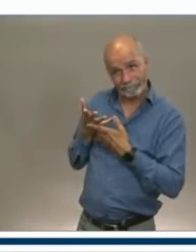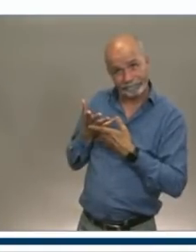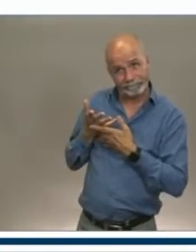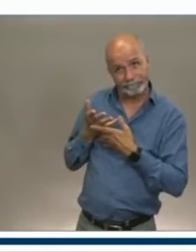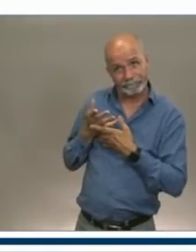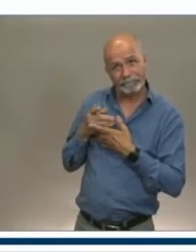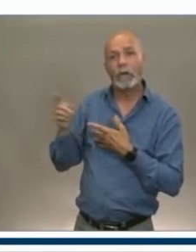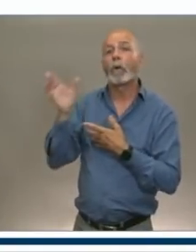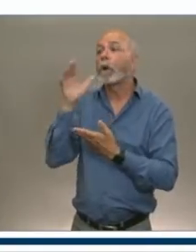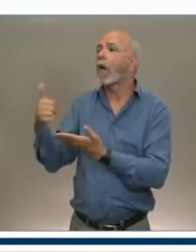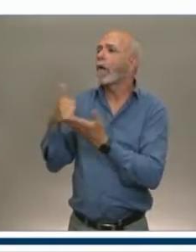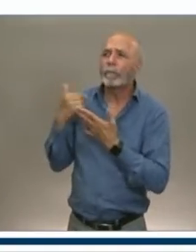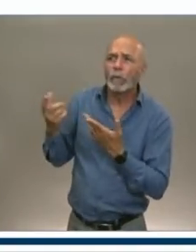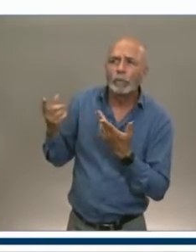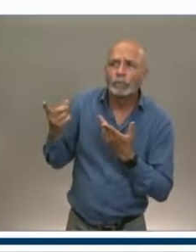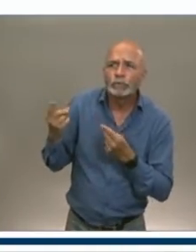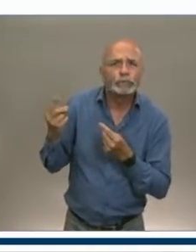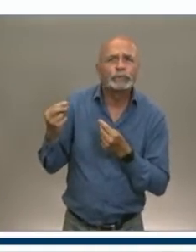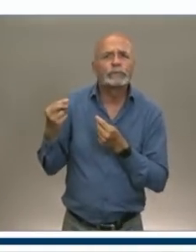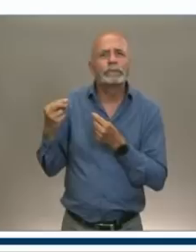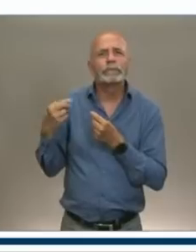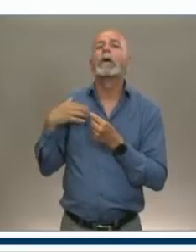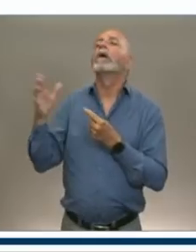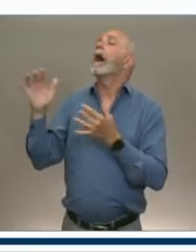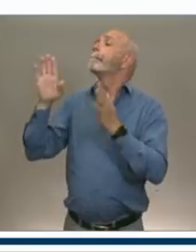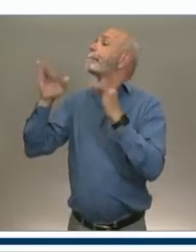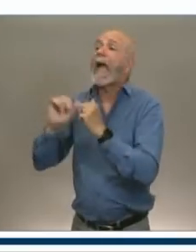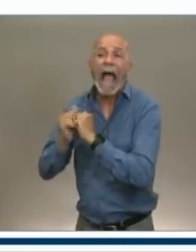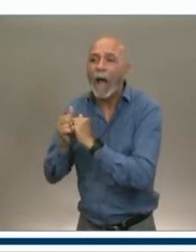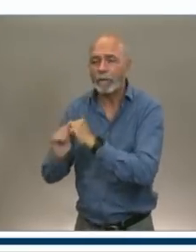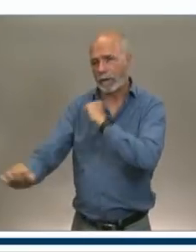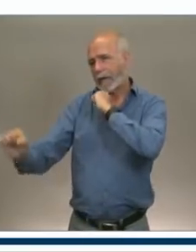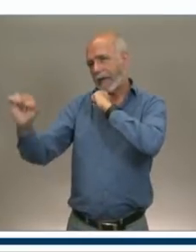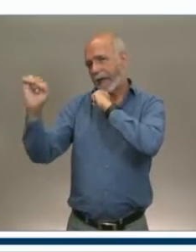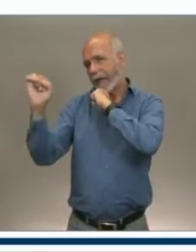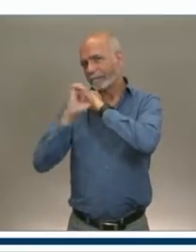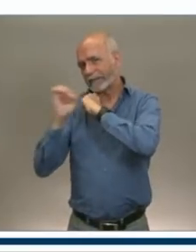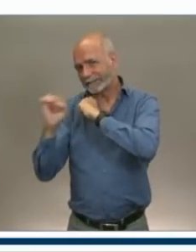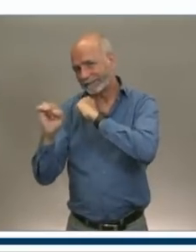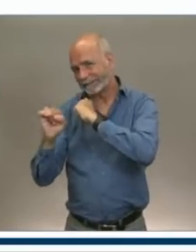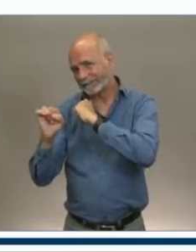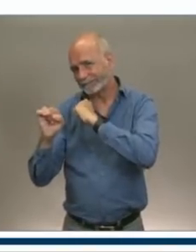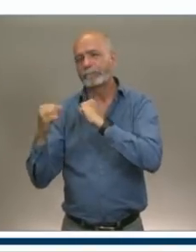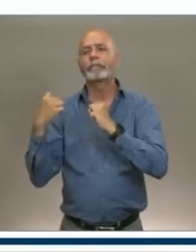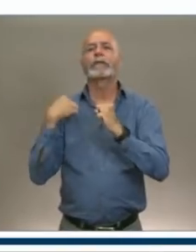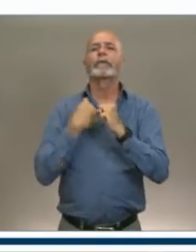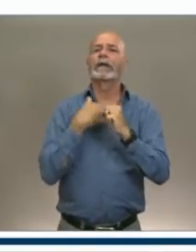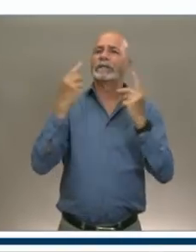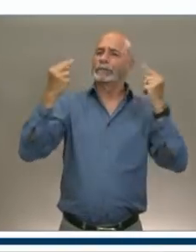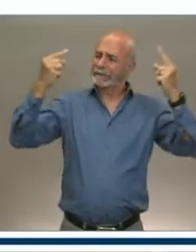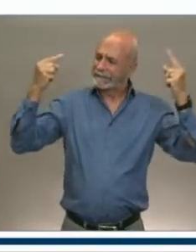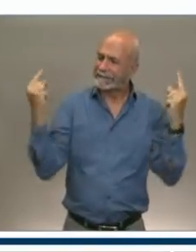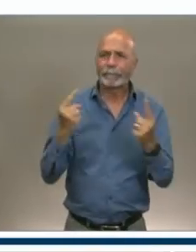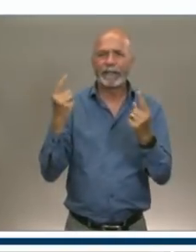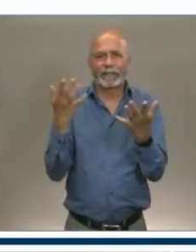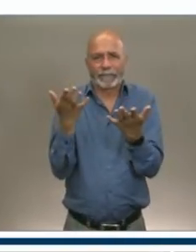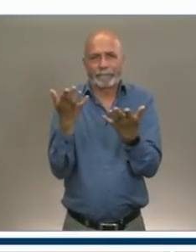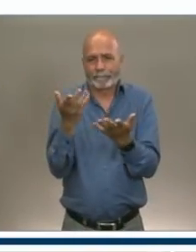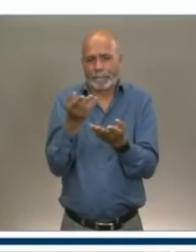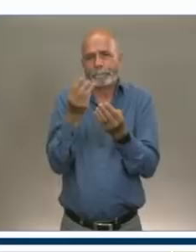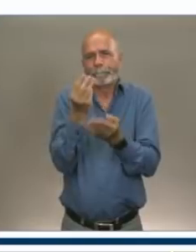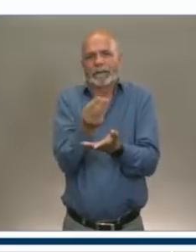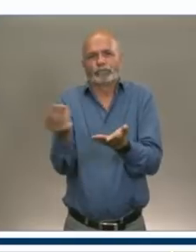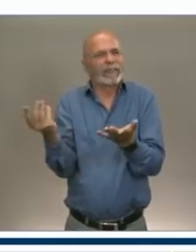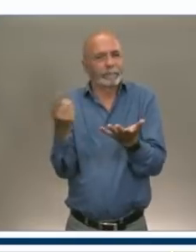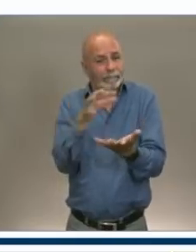impact for them is advertising dollars, helping them fund packages to put together. And we saw that as being